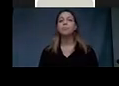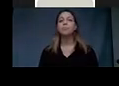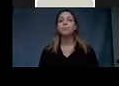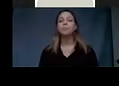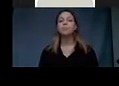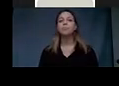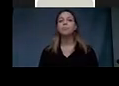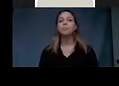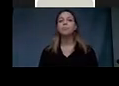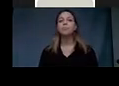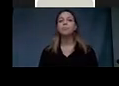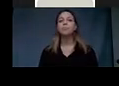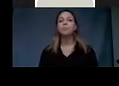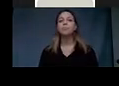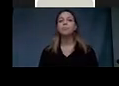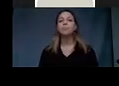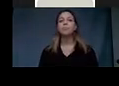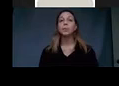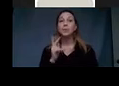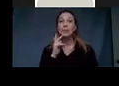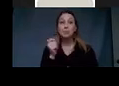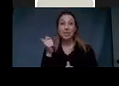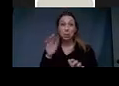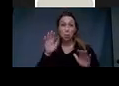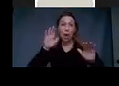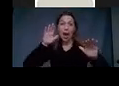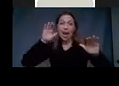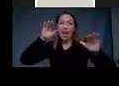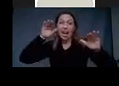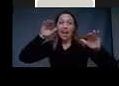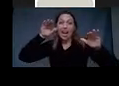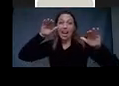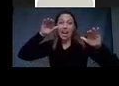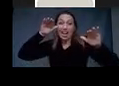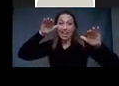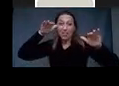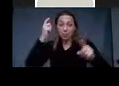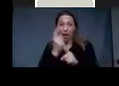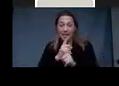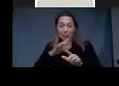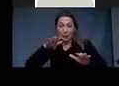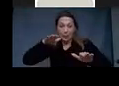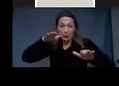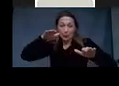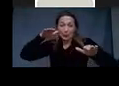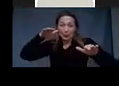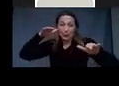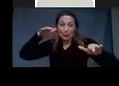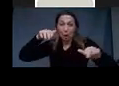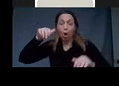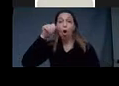you see a big wave looming behind her. She's,